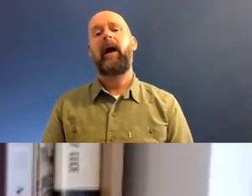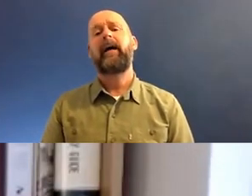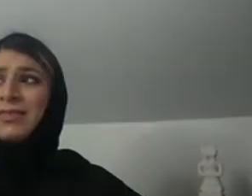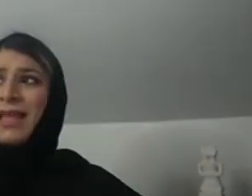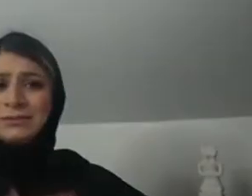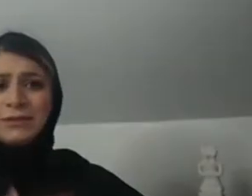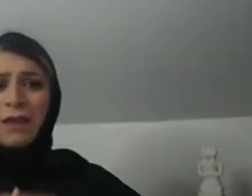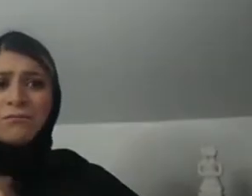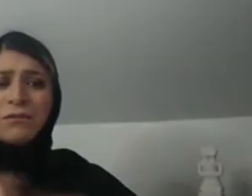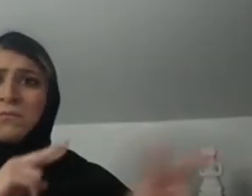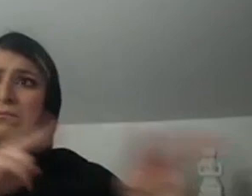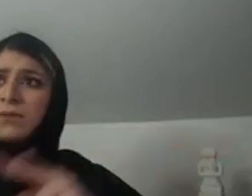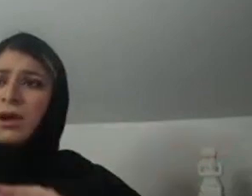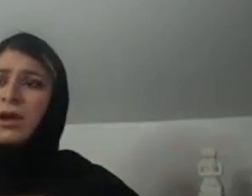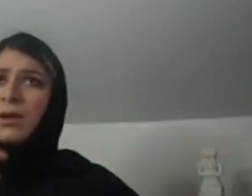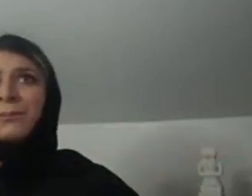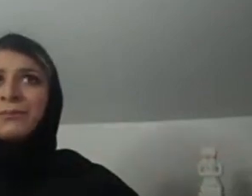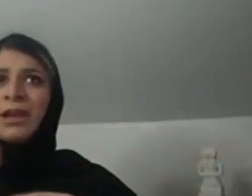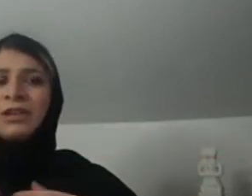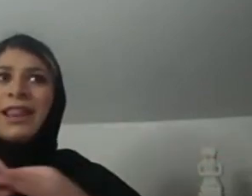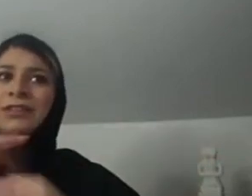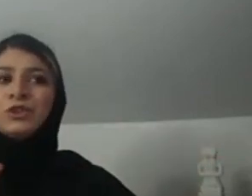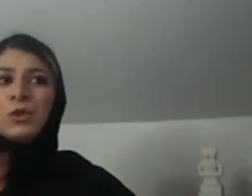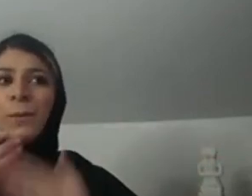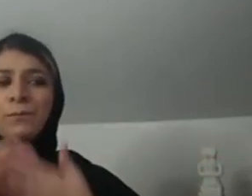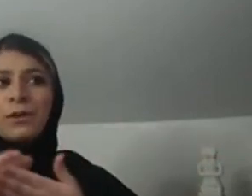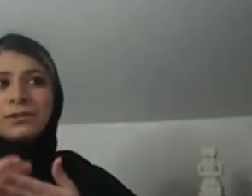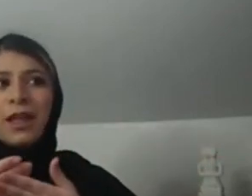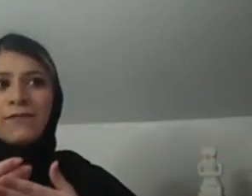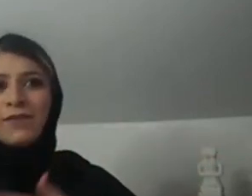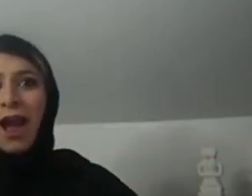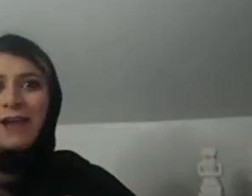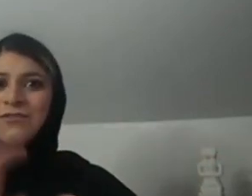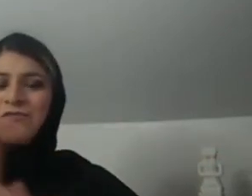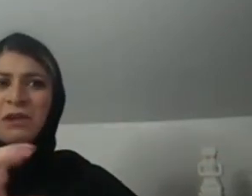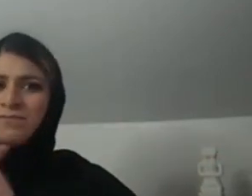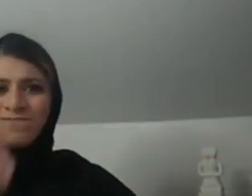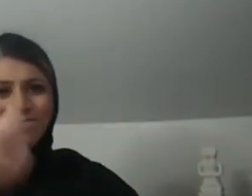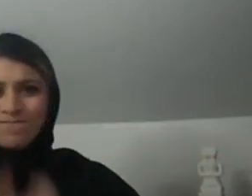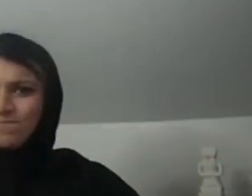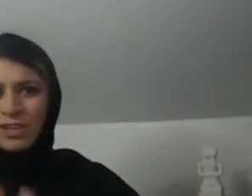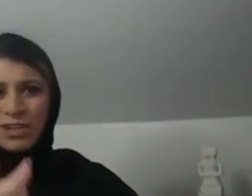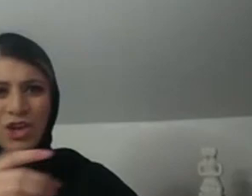I, I think if, if we look back in history and what I'm seeing now, um,